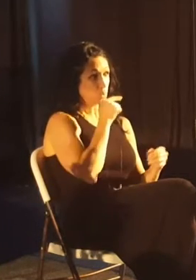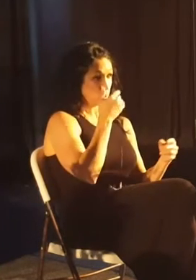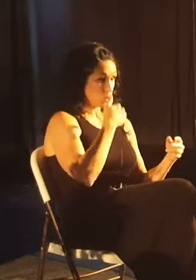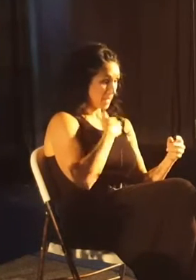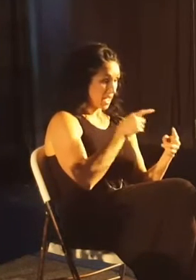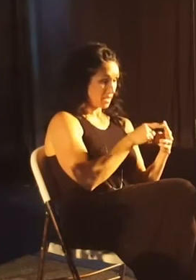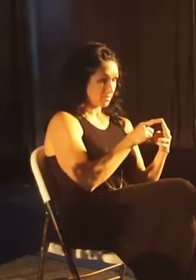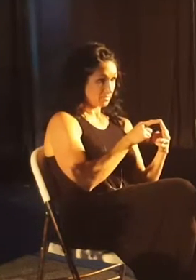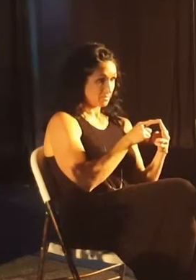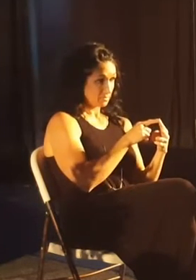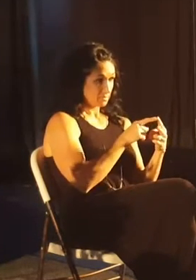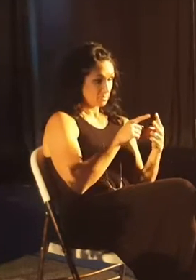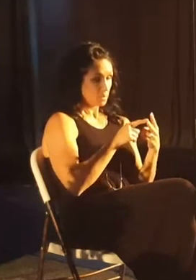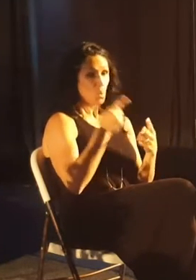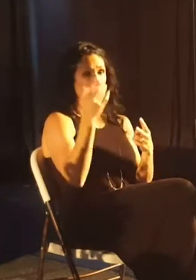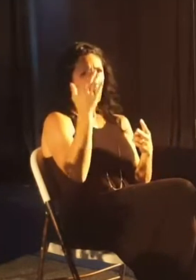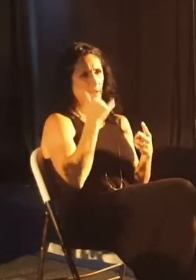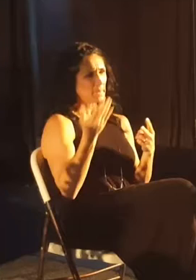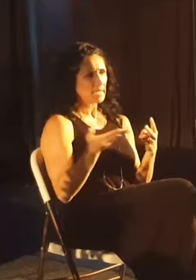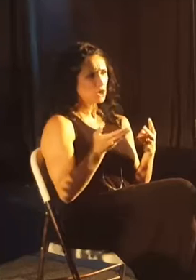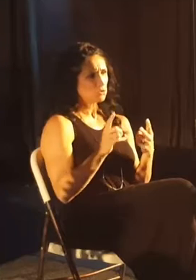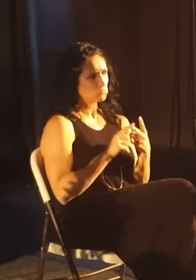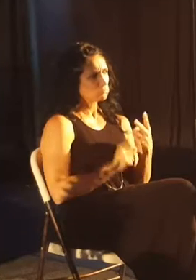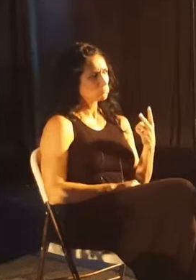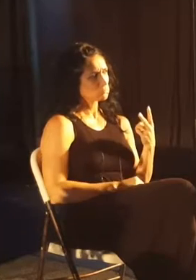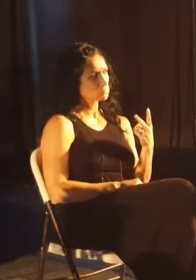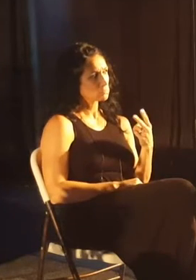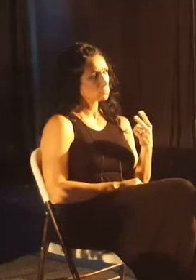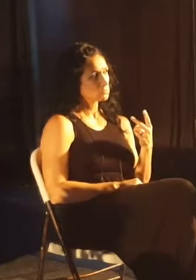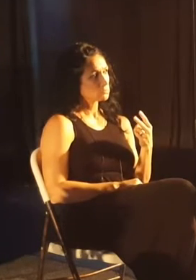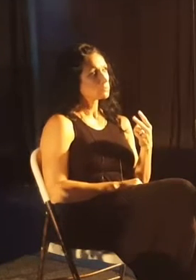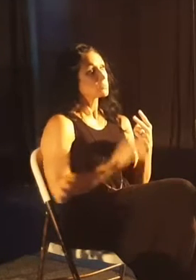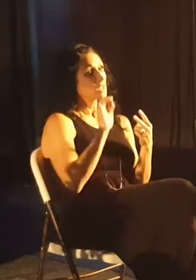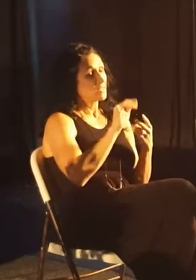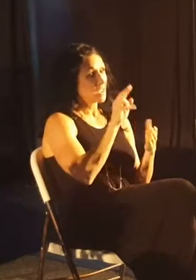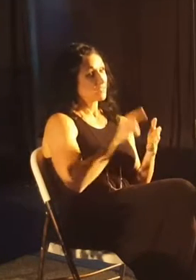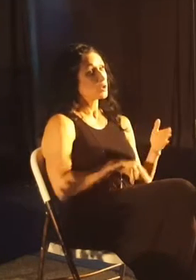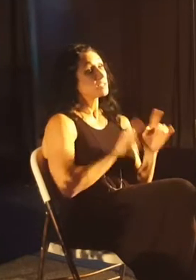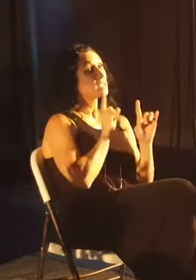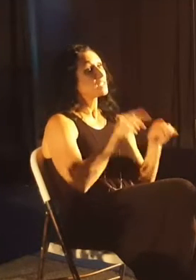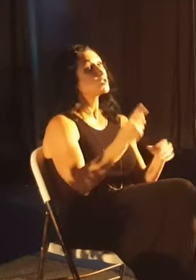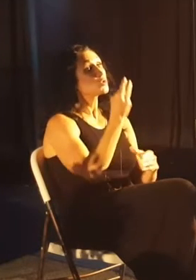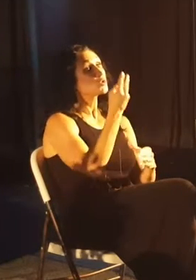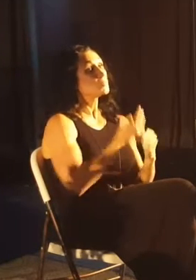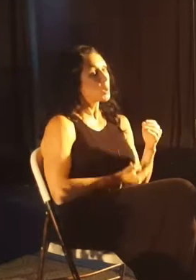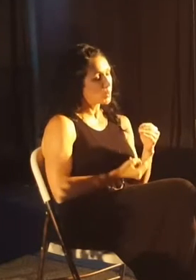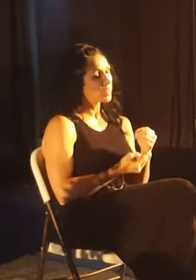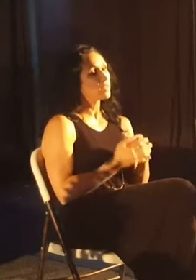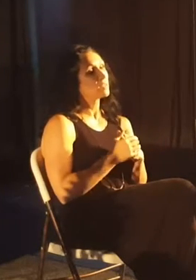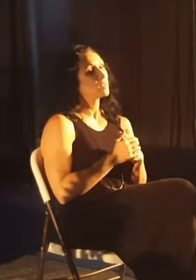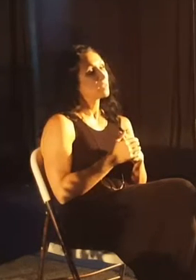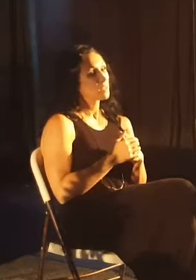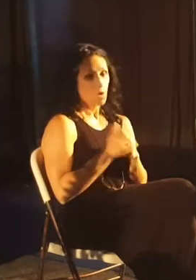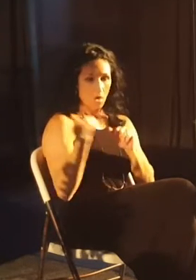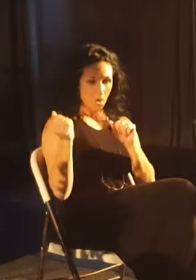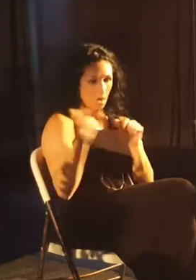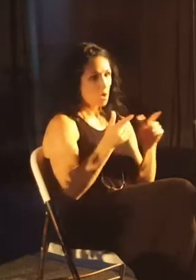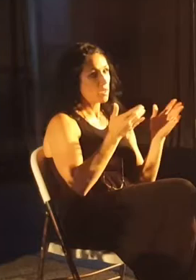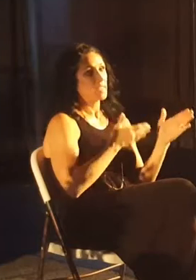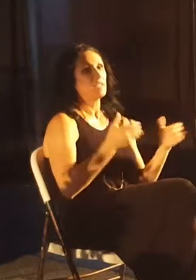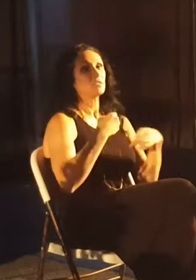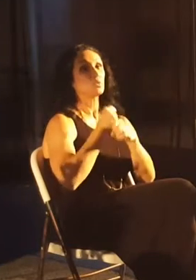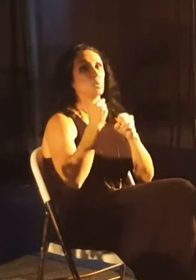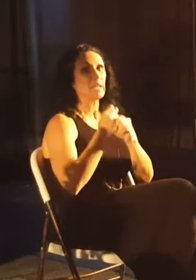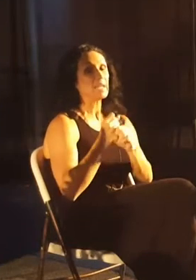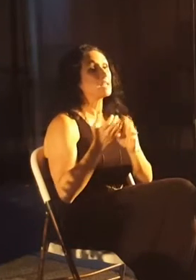am I? And why am I here? And this verse answers both of those questions. All things have been